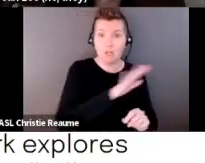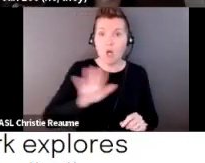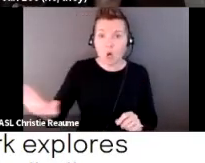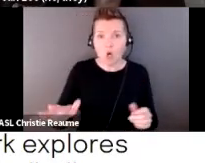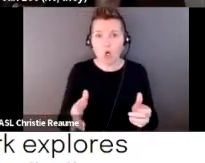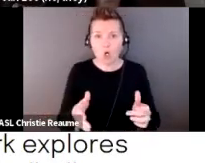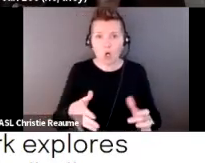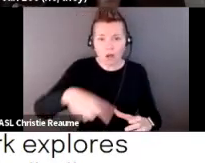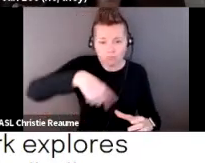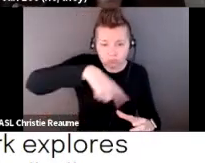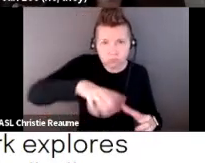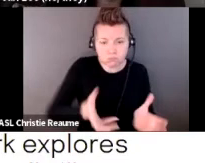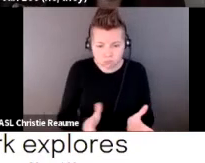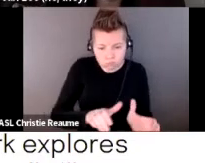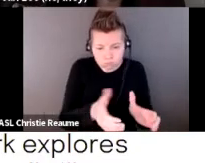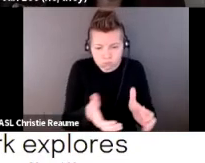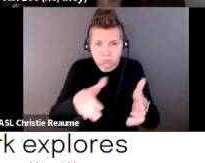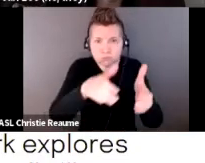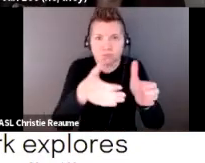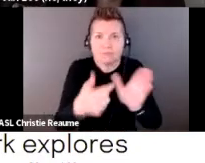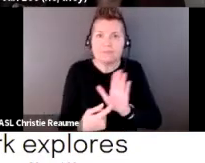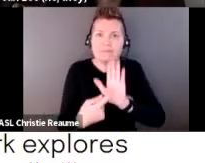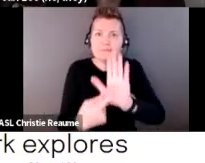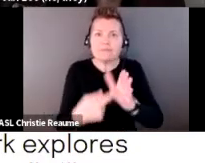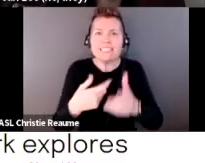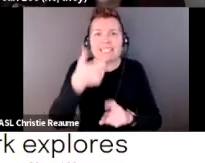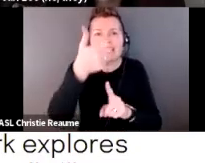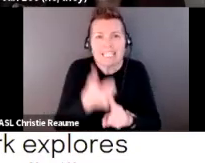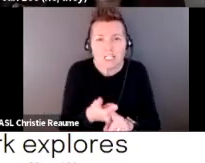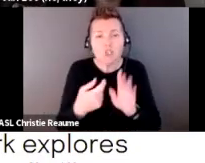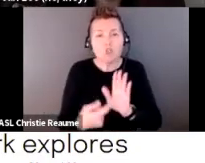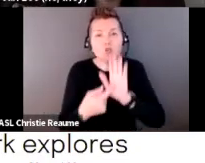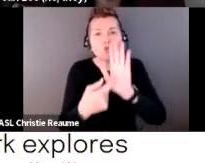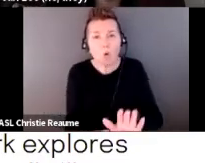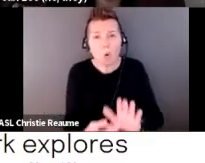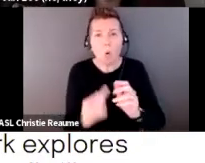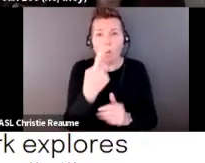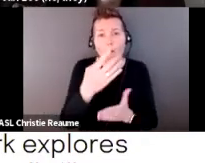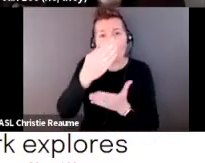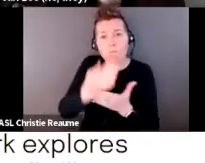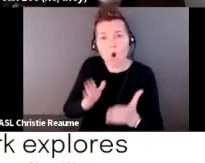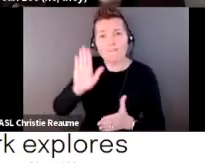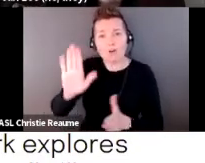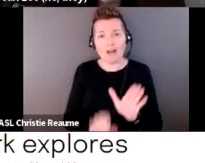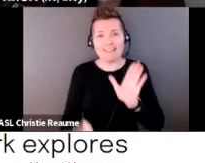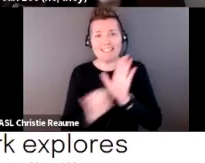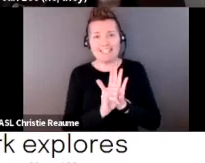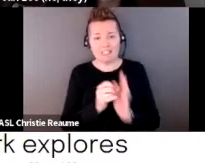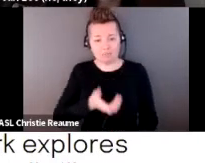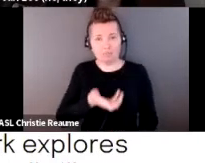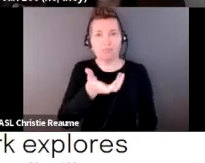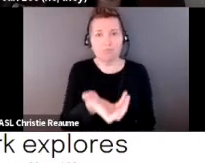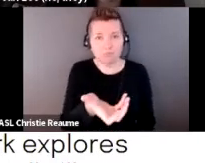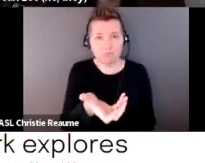abstractly, each work a synecdody that highlights one part of her identity. Her